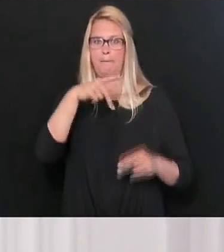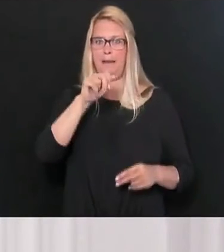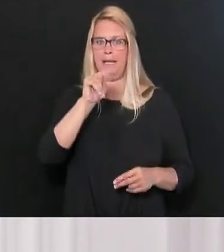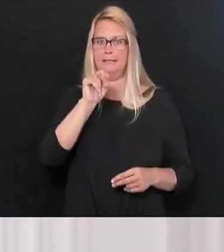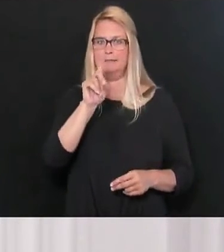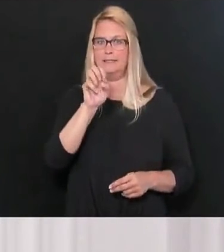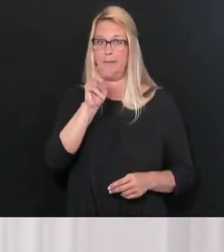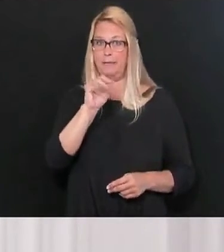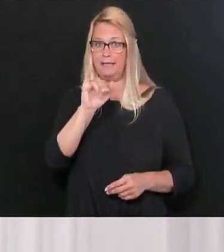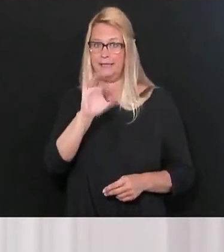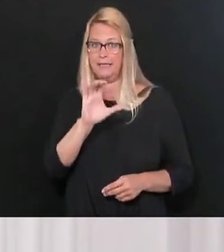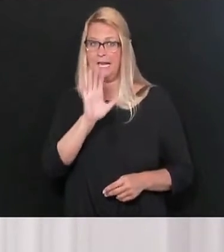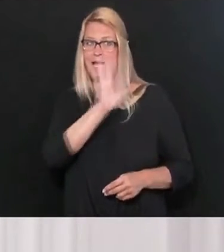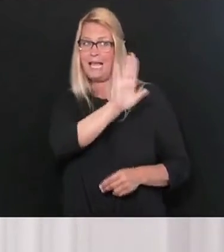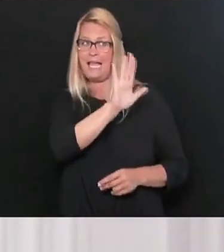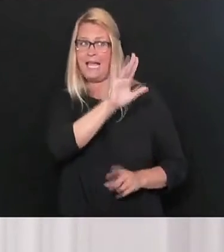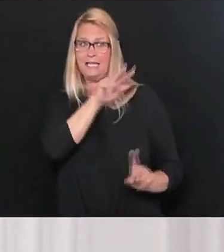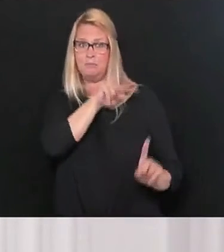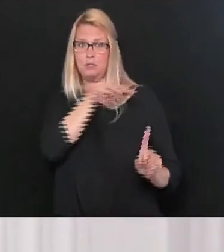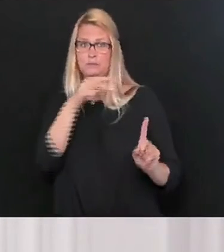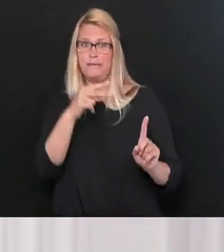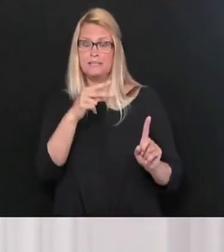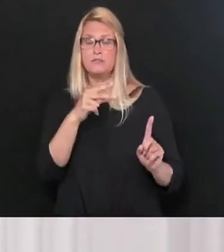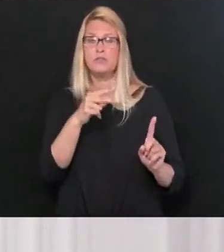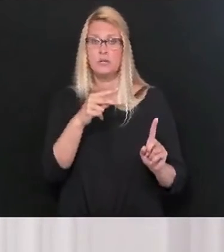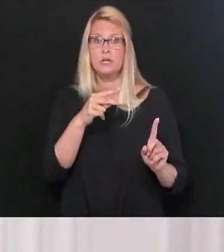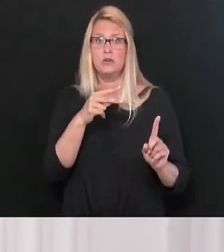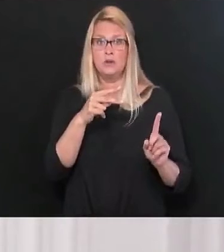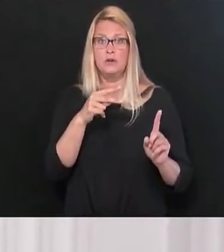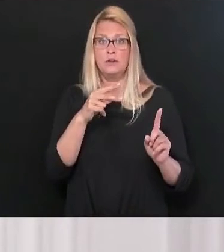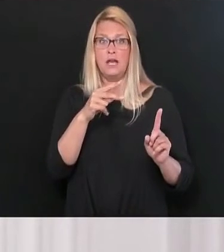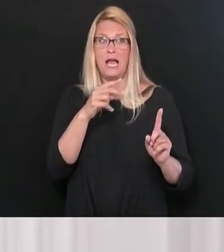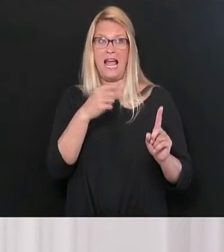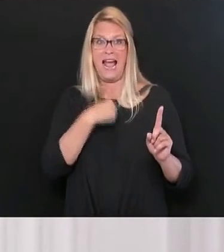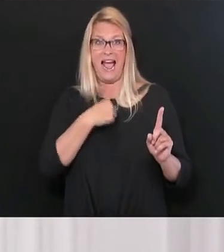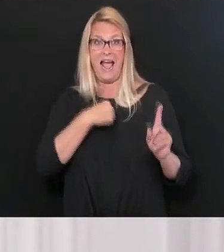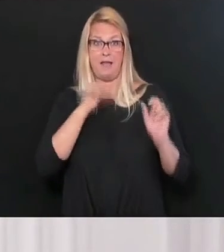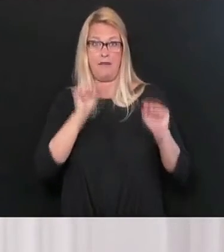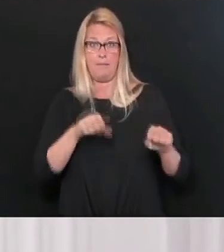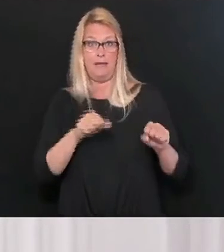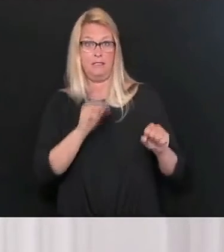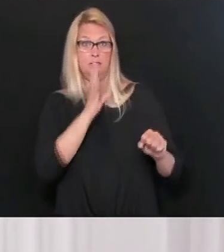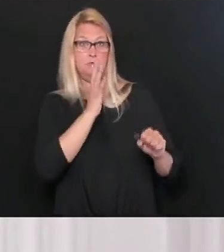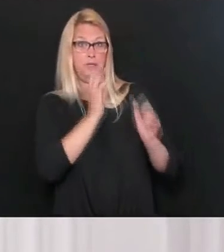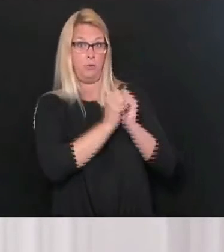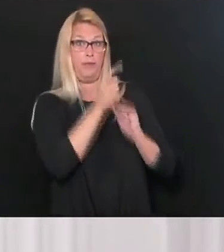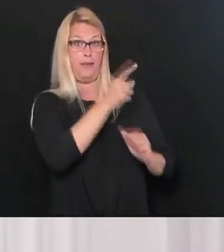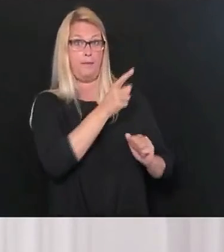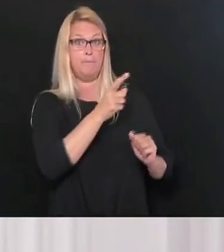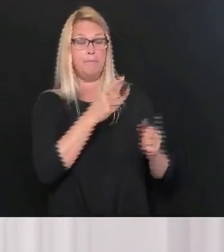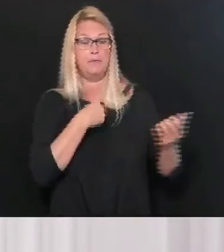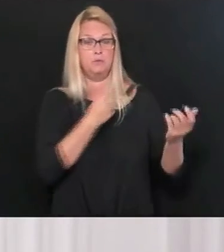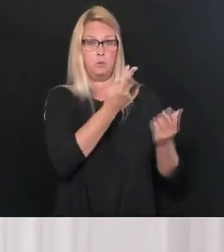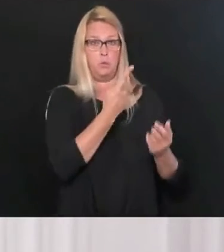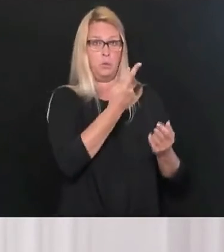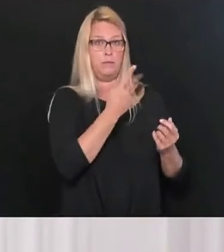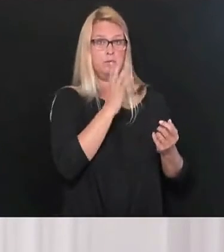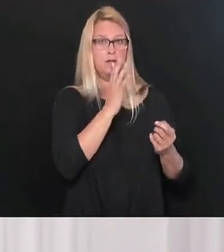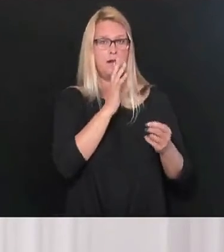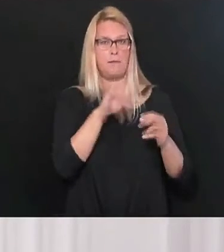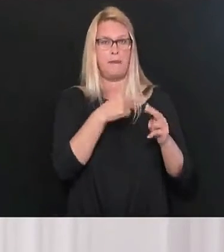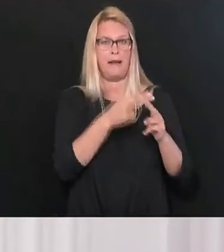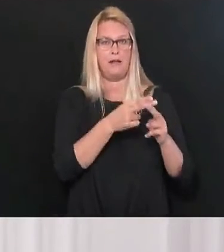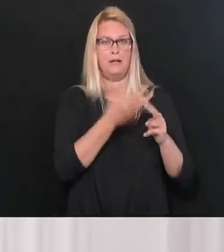So his perspective, and I've had the opportunity to speak to him has been that things as we saw in the 1918